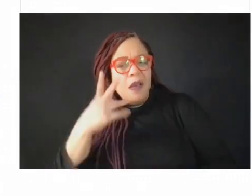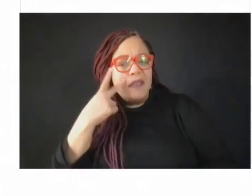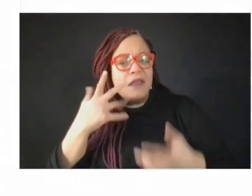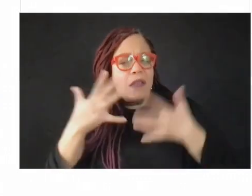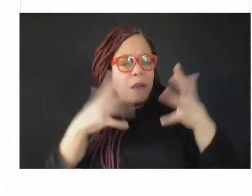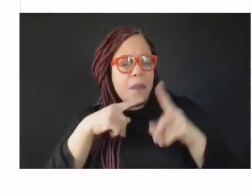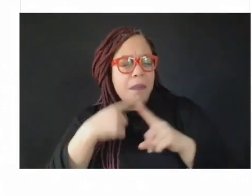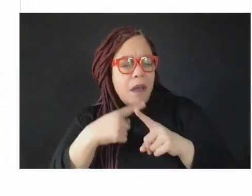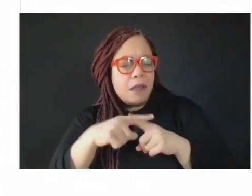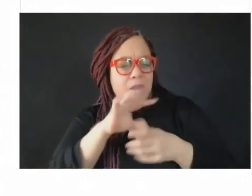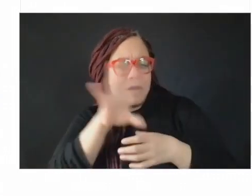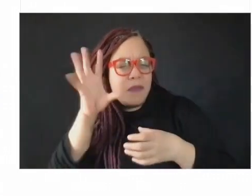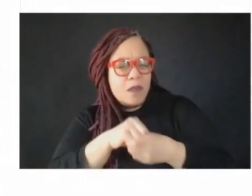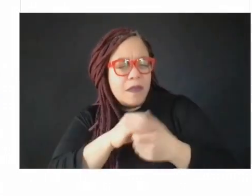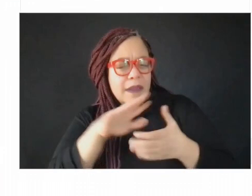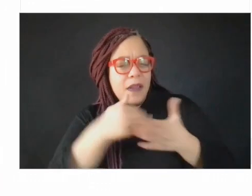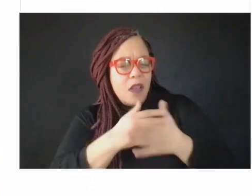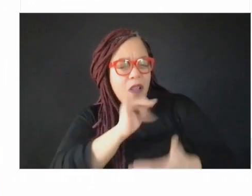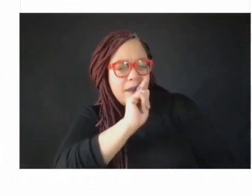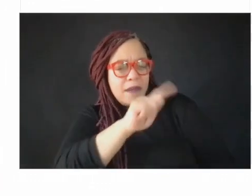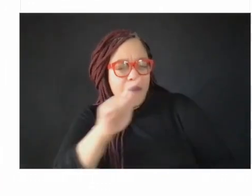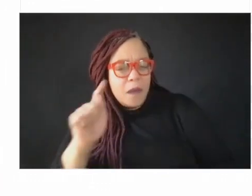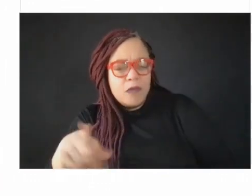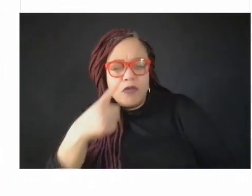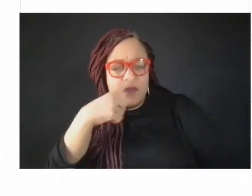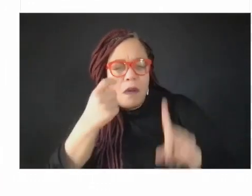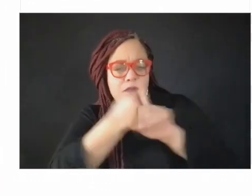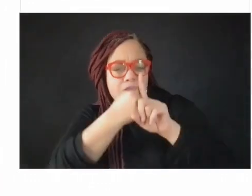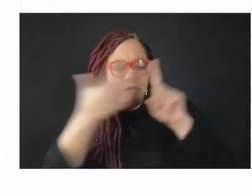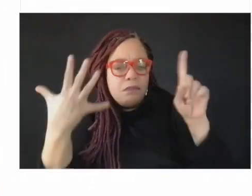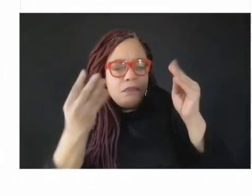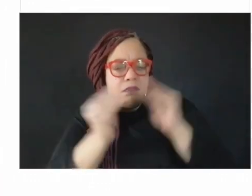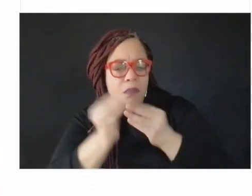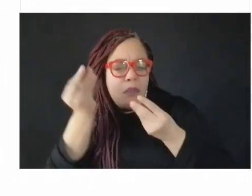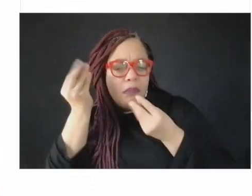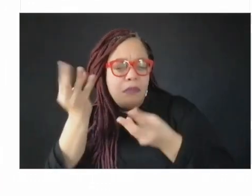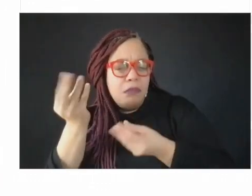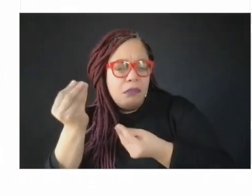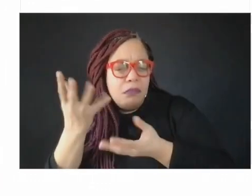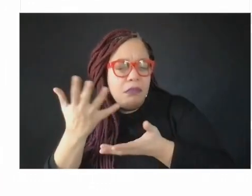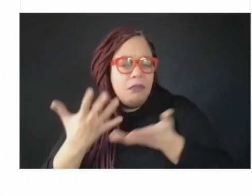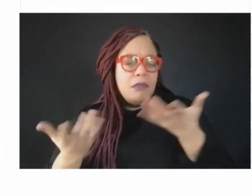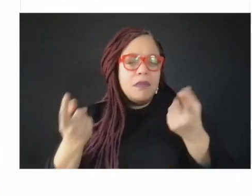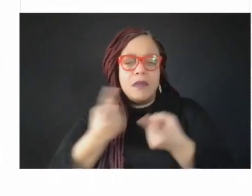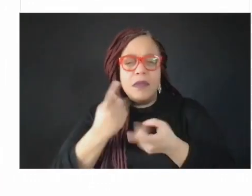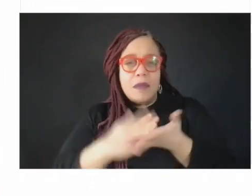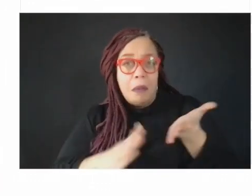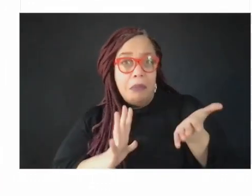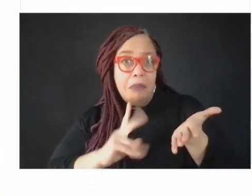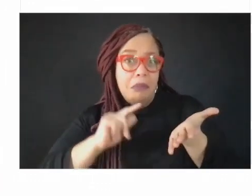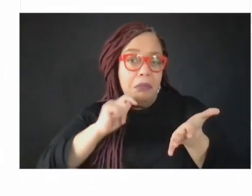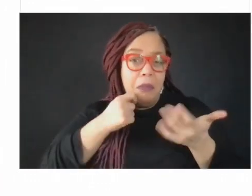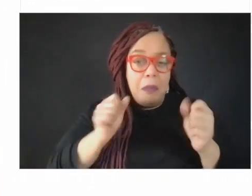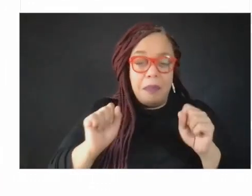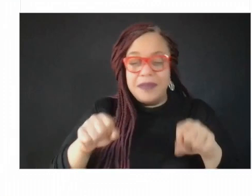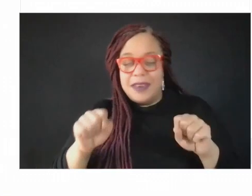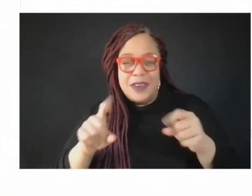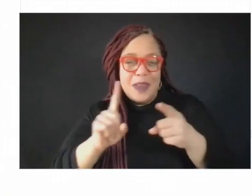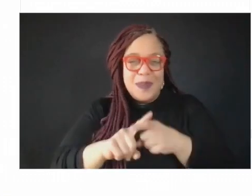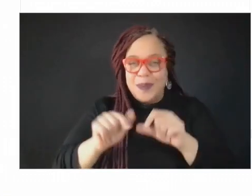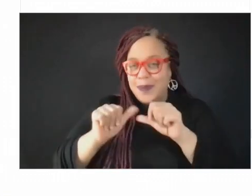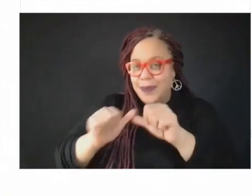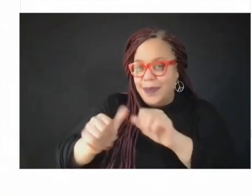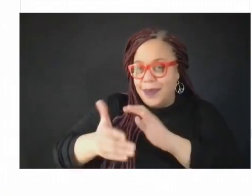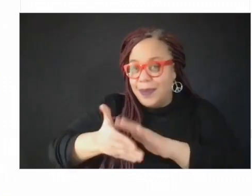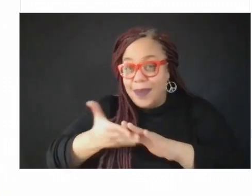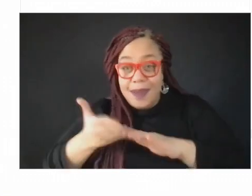revolutionary potential you see in terms of our ability to stand up and sustain the type of infrastructure and